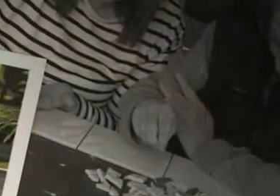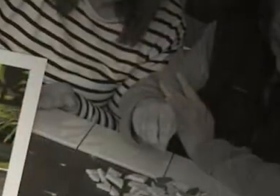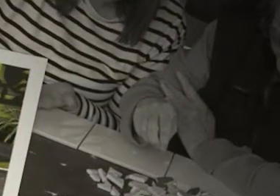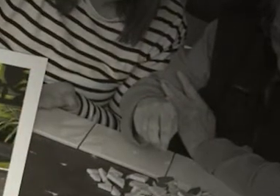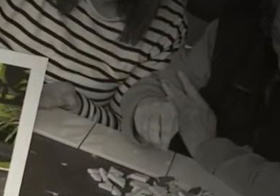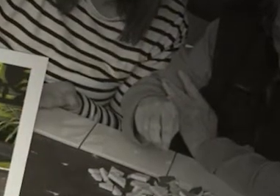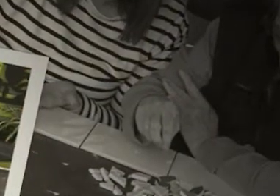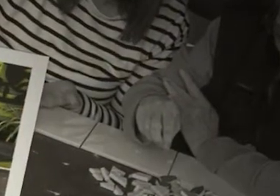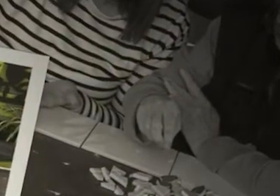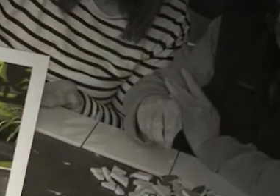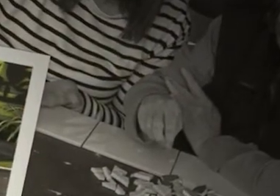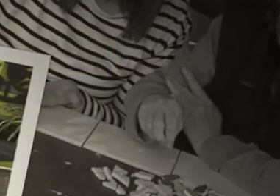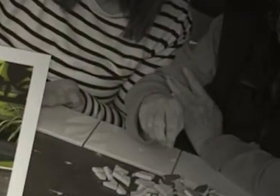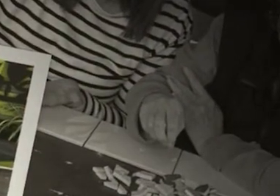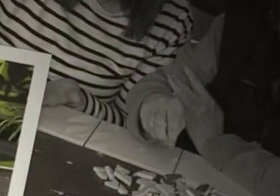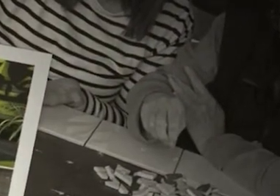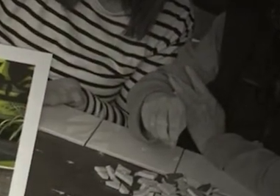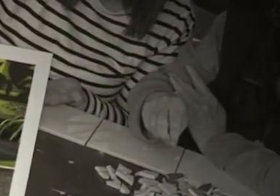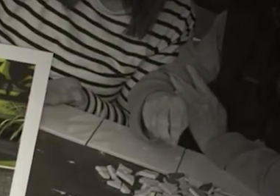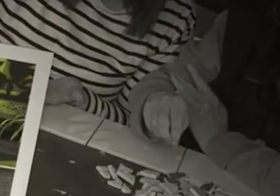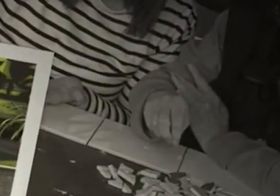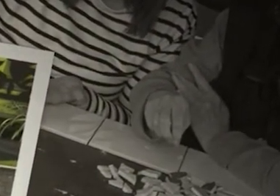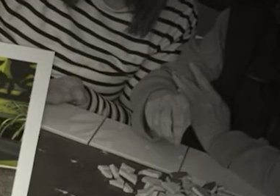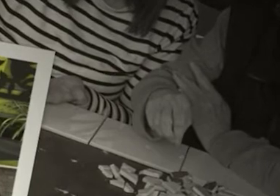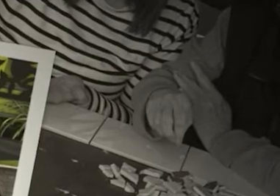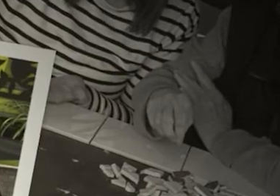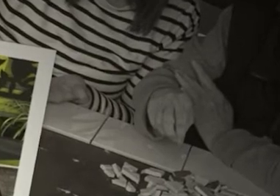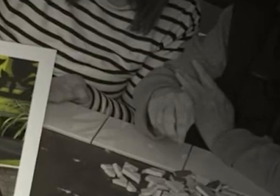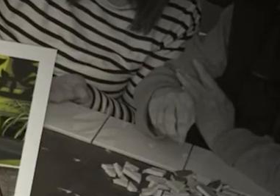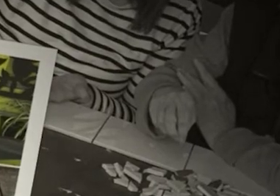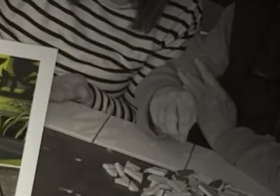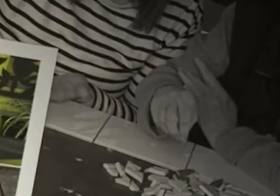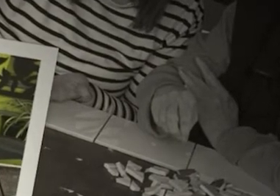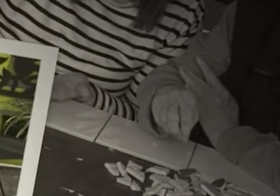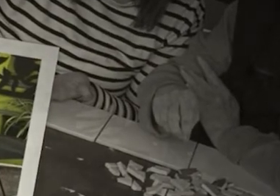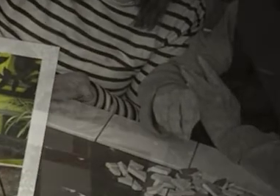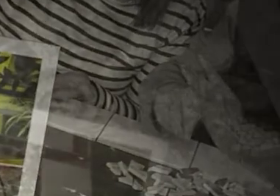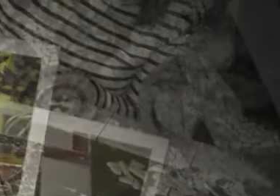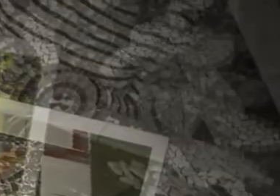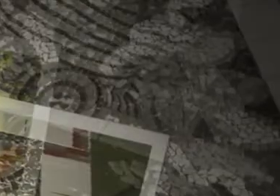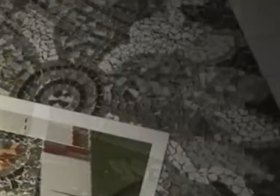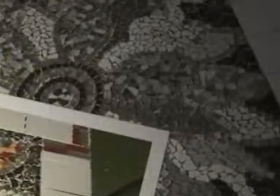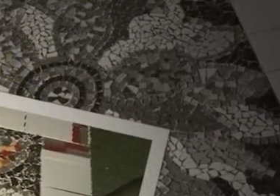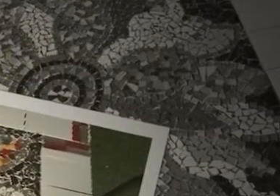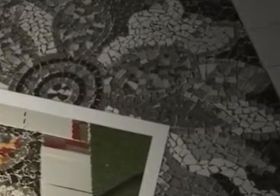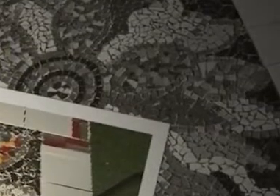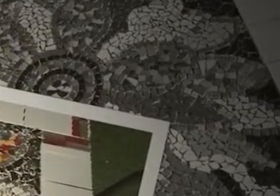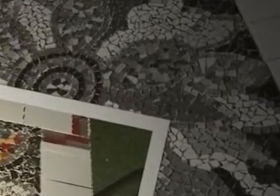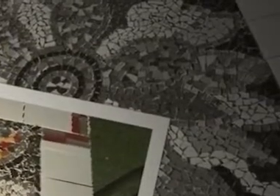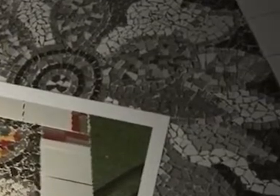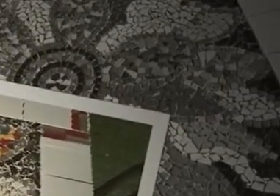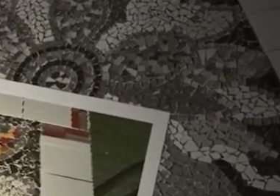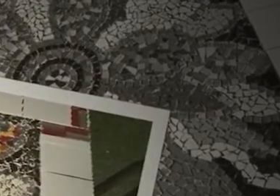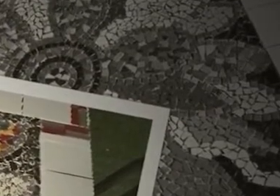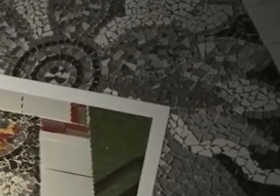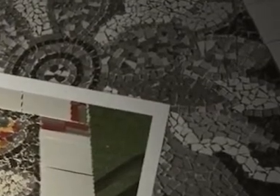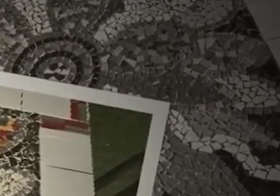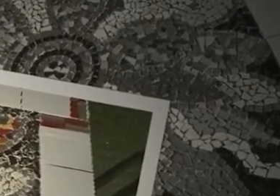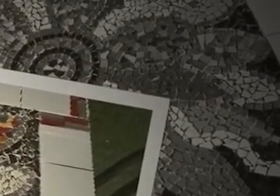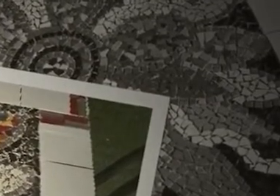At this of and very here to so of of cultural this